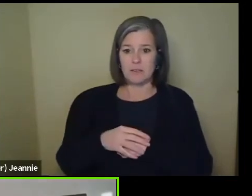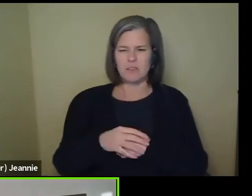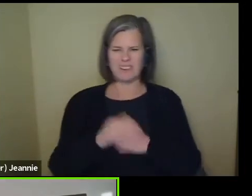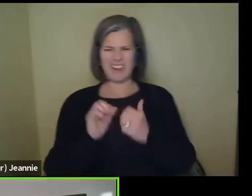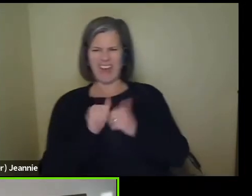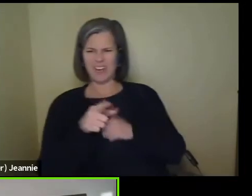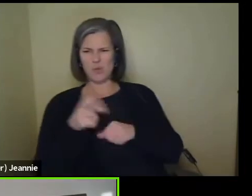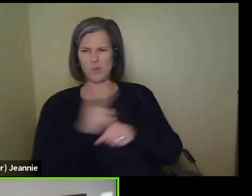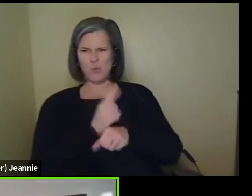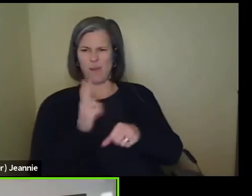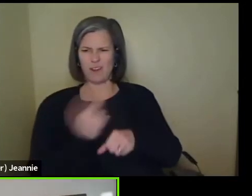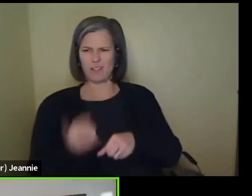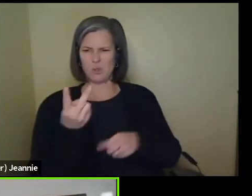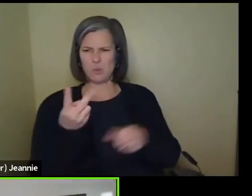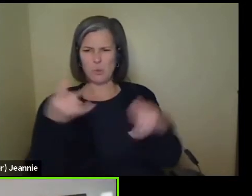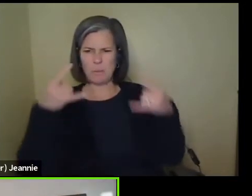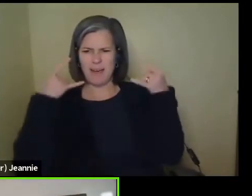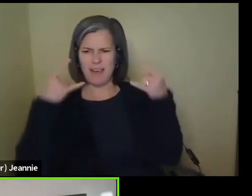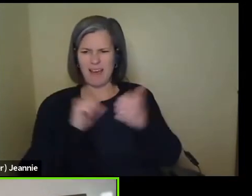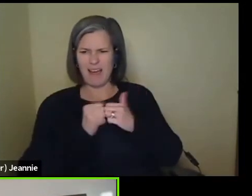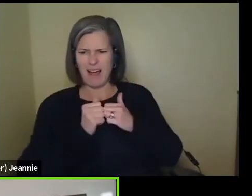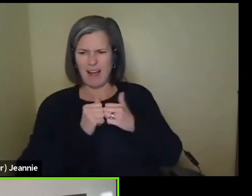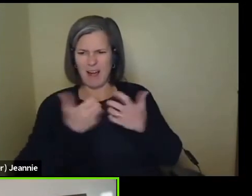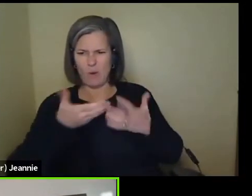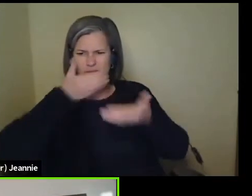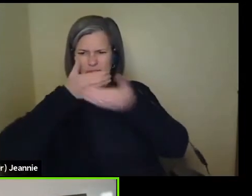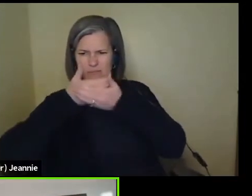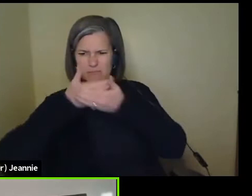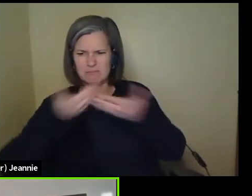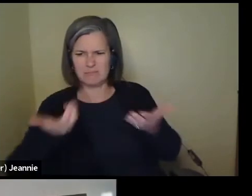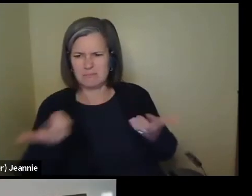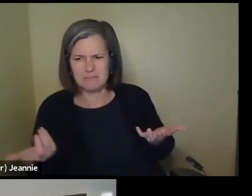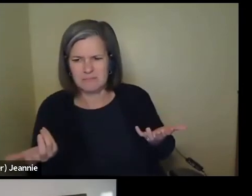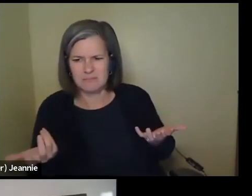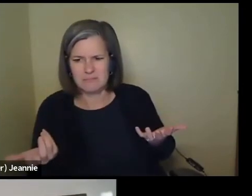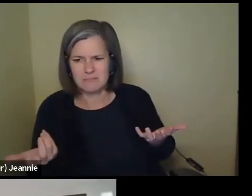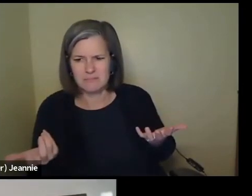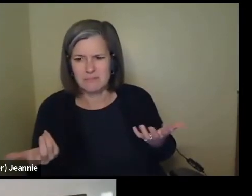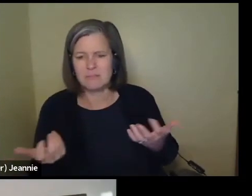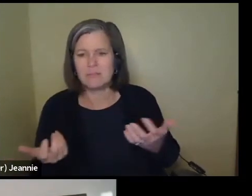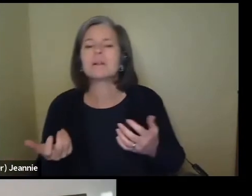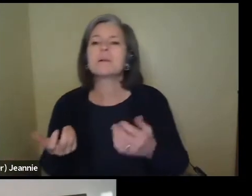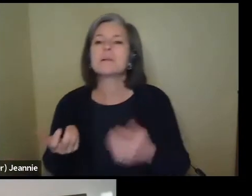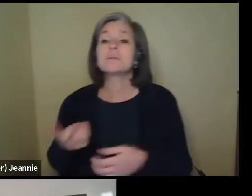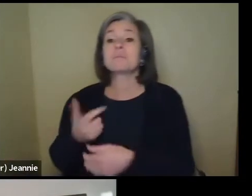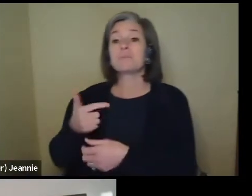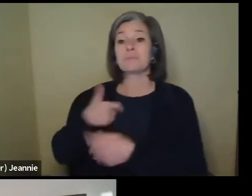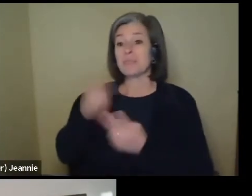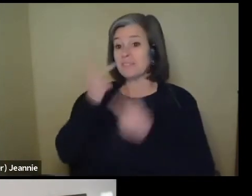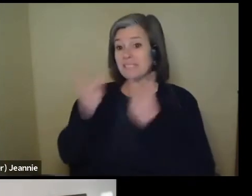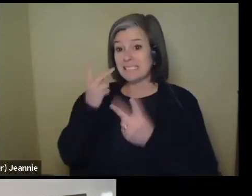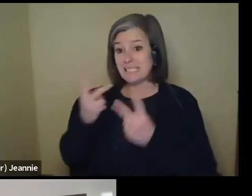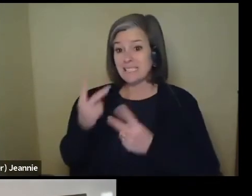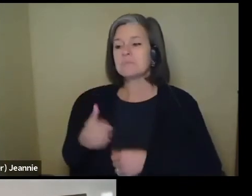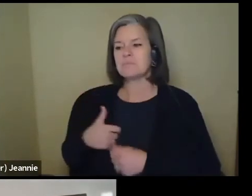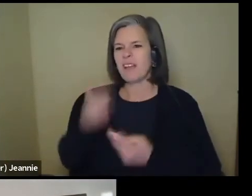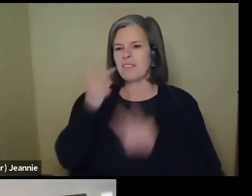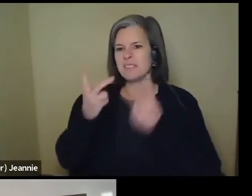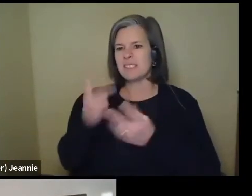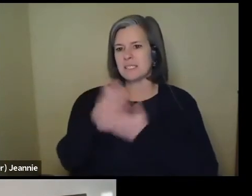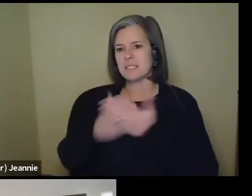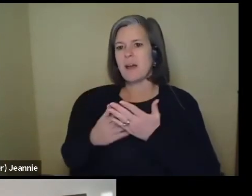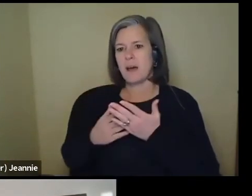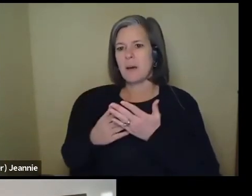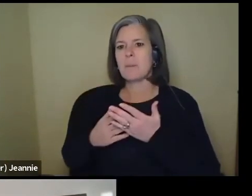like what's the, like, how do you get that to? So what I have seen, so we've seen some images of Dr.